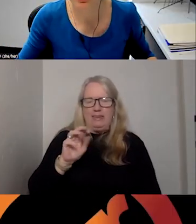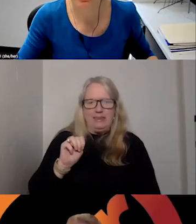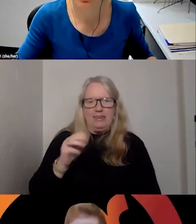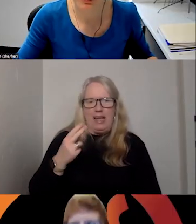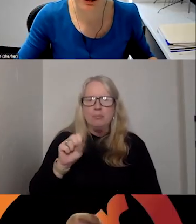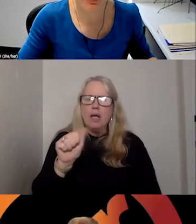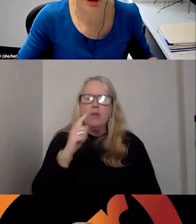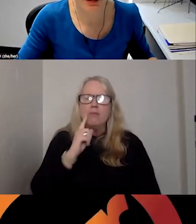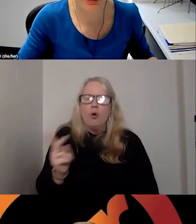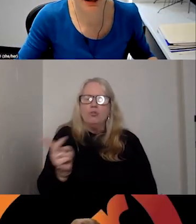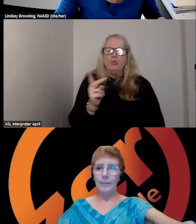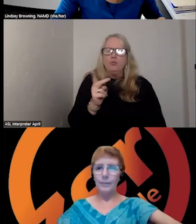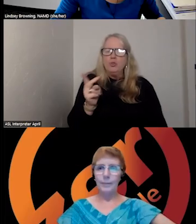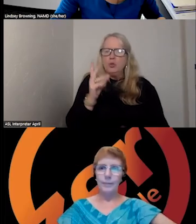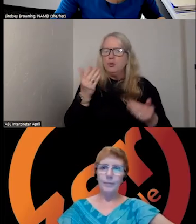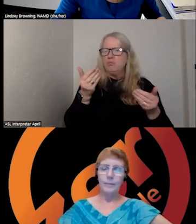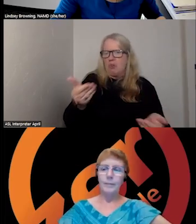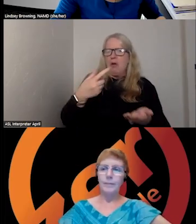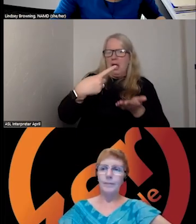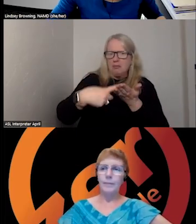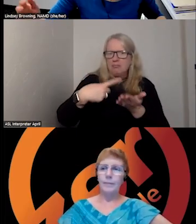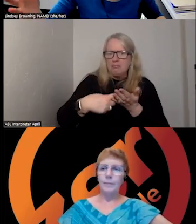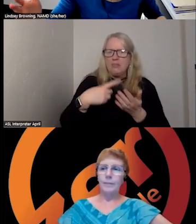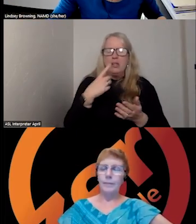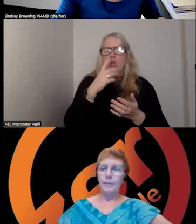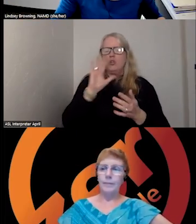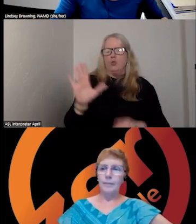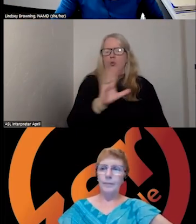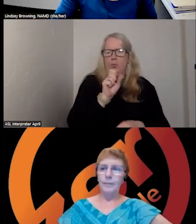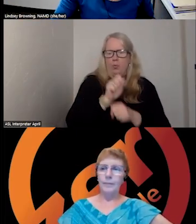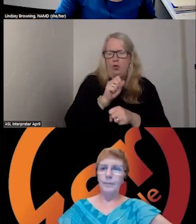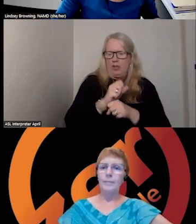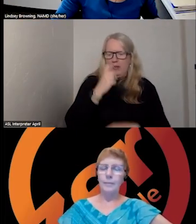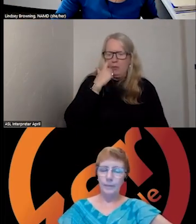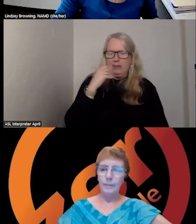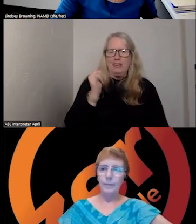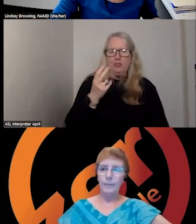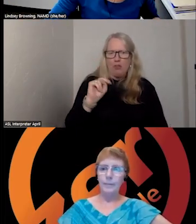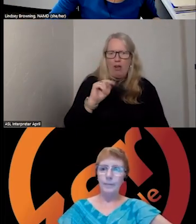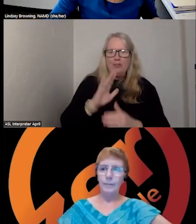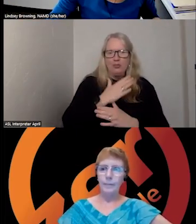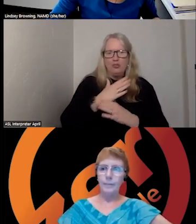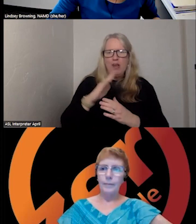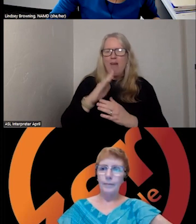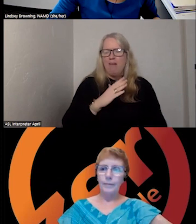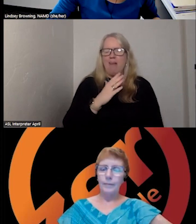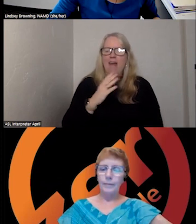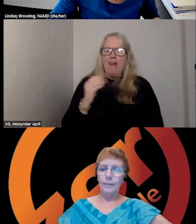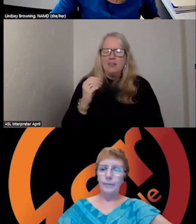two of you to briefly reflect on the work that John shared and kind of the